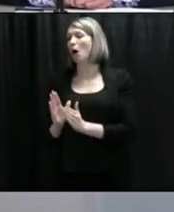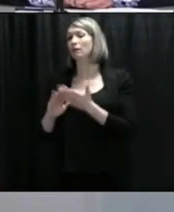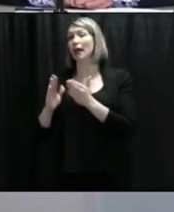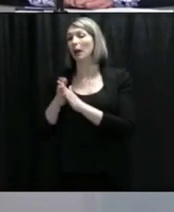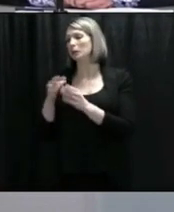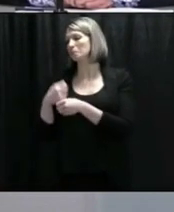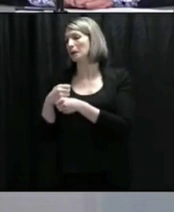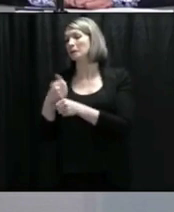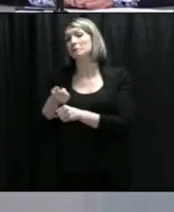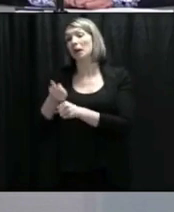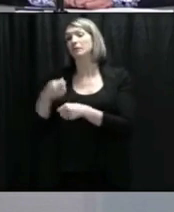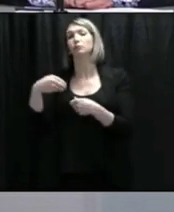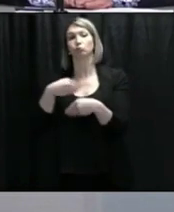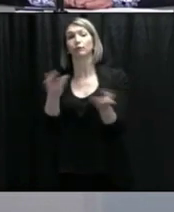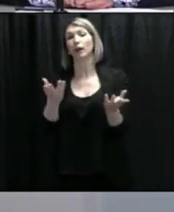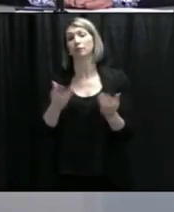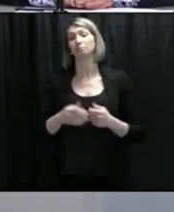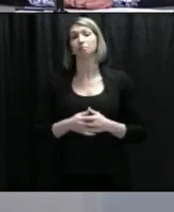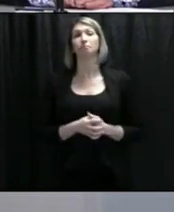Well, thank you.